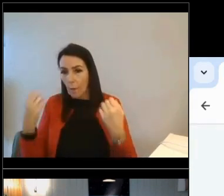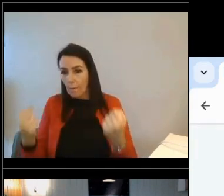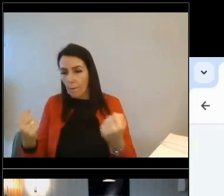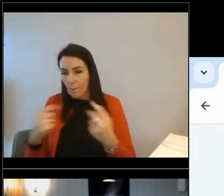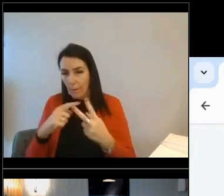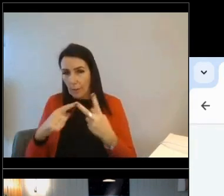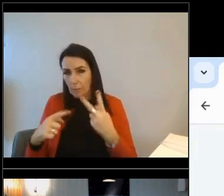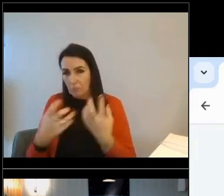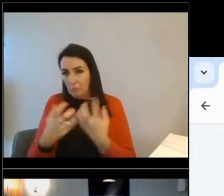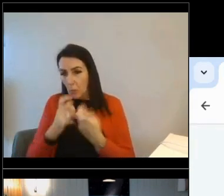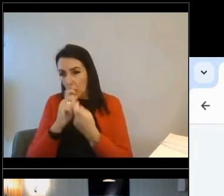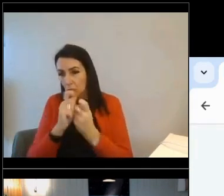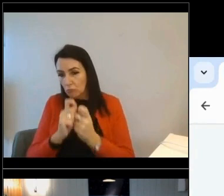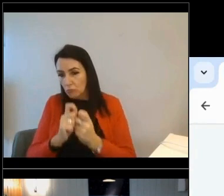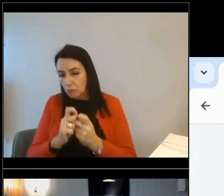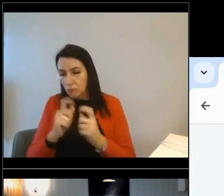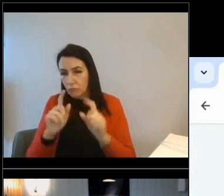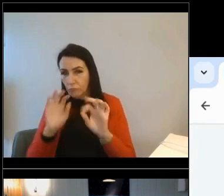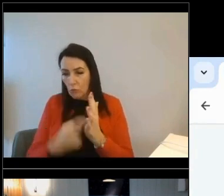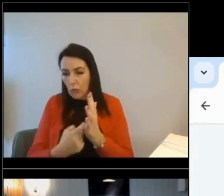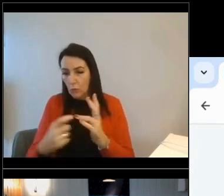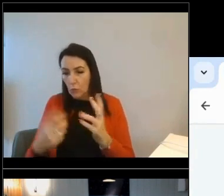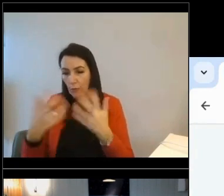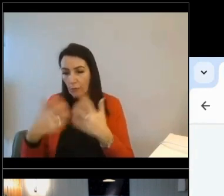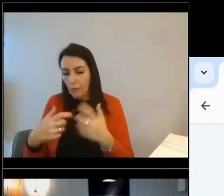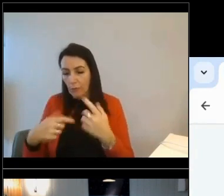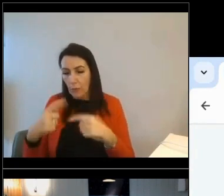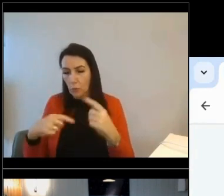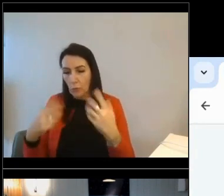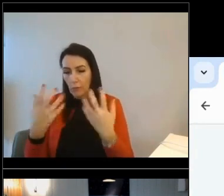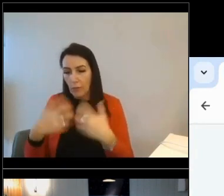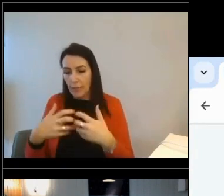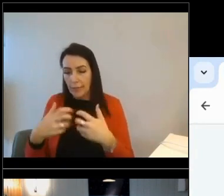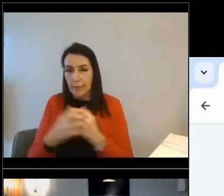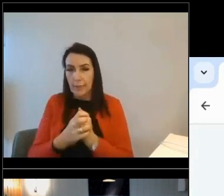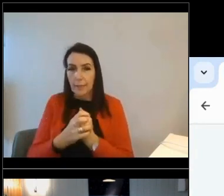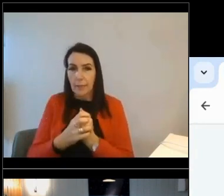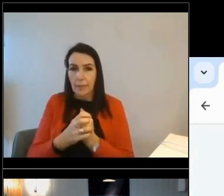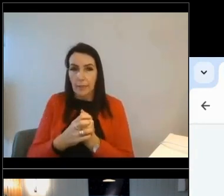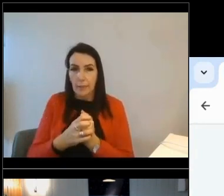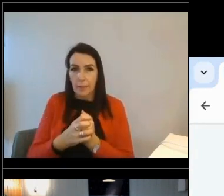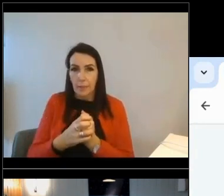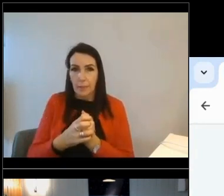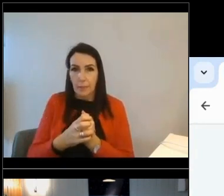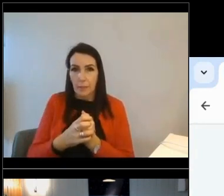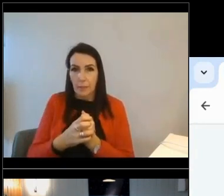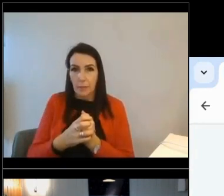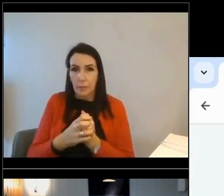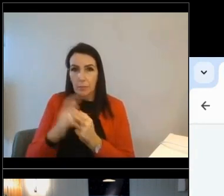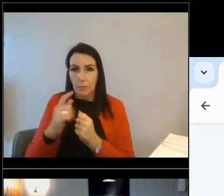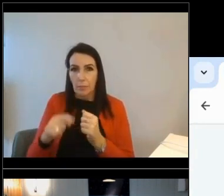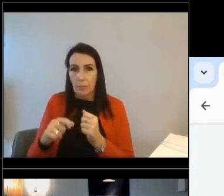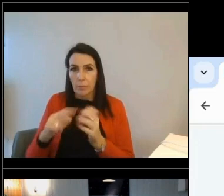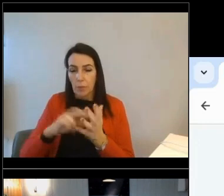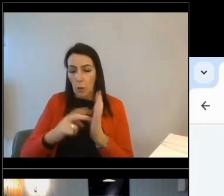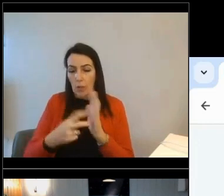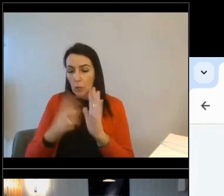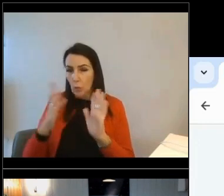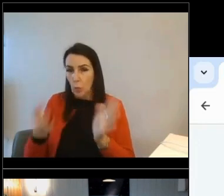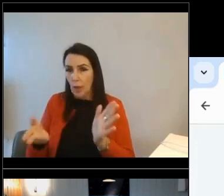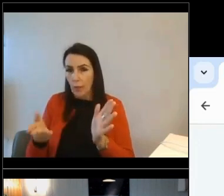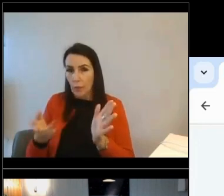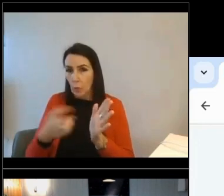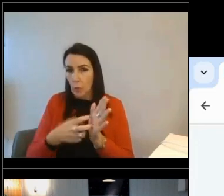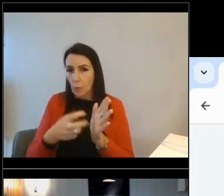about how they go about retrofitting the homes. But secondly, removing the necessity for you as an organization to have to become energy experts.